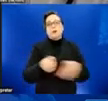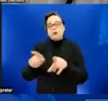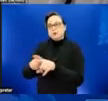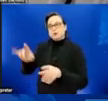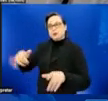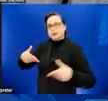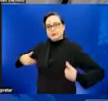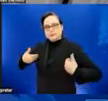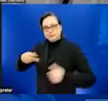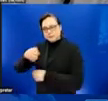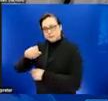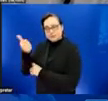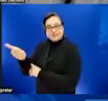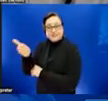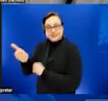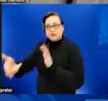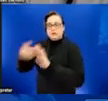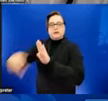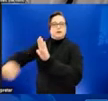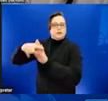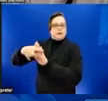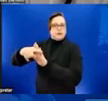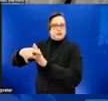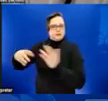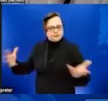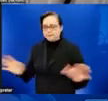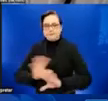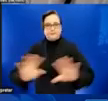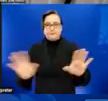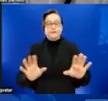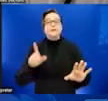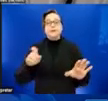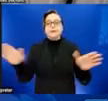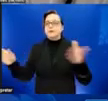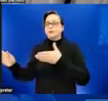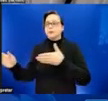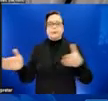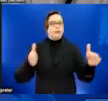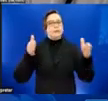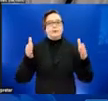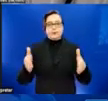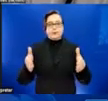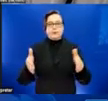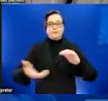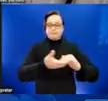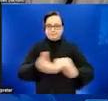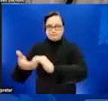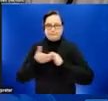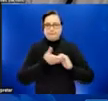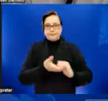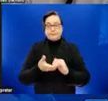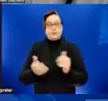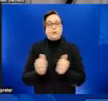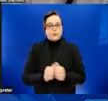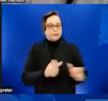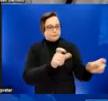have to be attentive to this data and craft messages and partner with all who experience monkeypox. Next